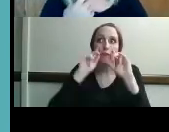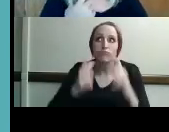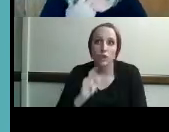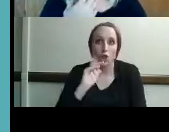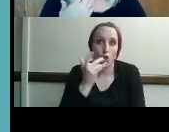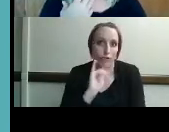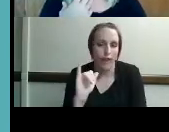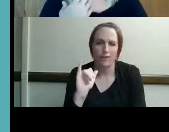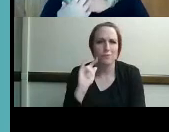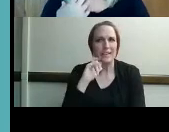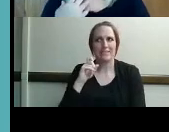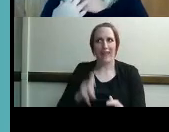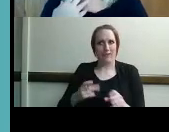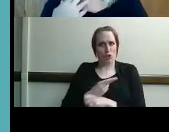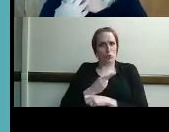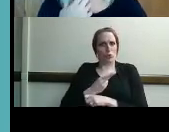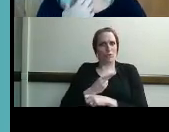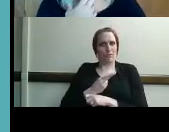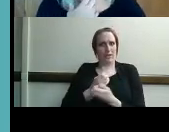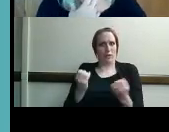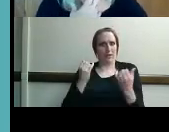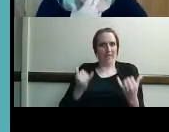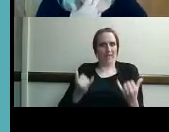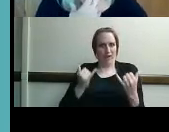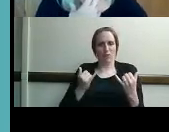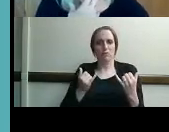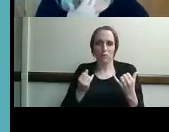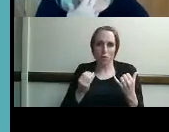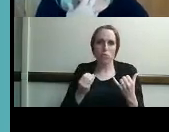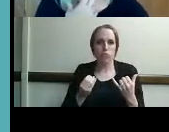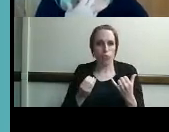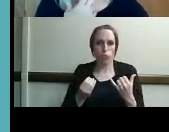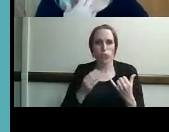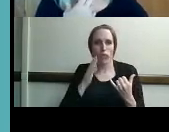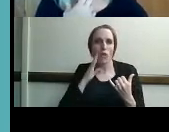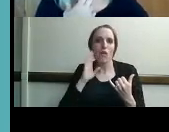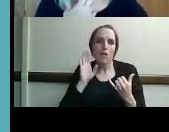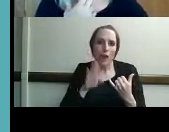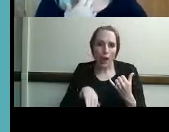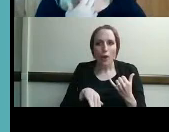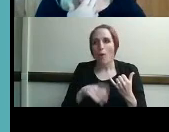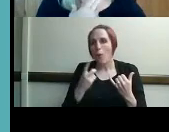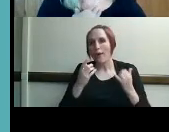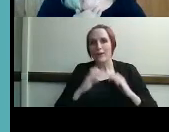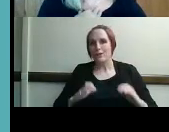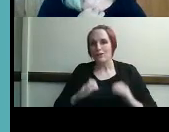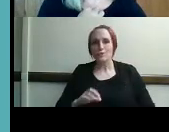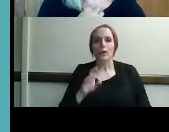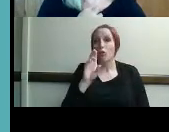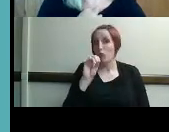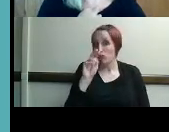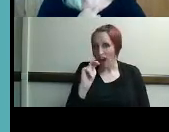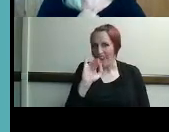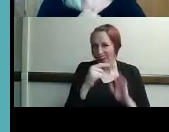yes i knew that the consumer um ron who was using the ipad visually would